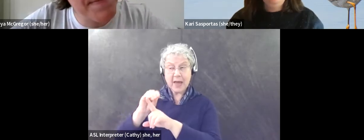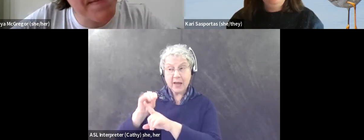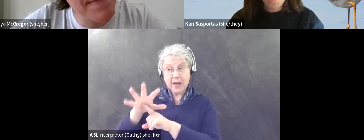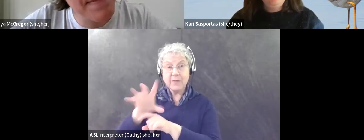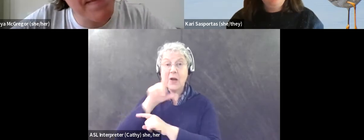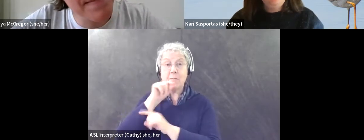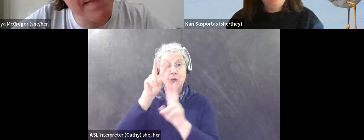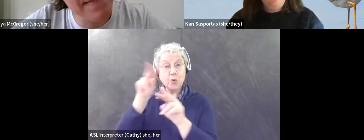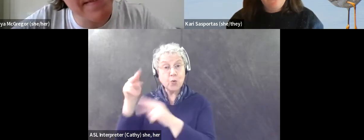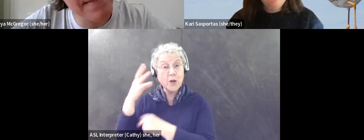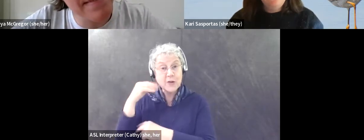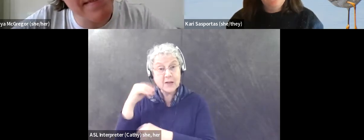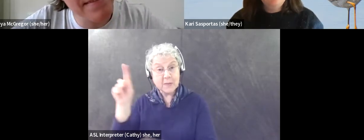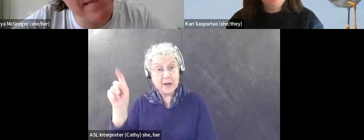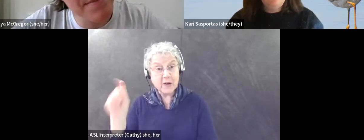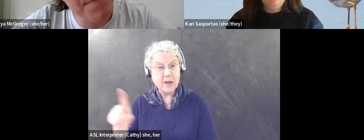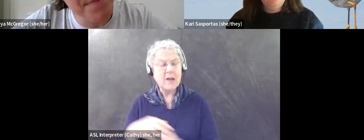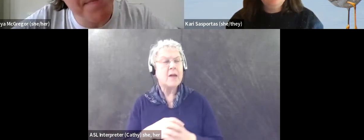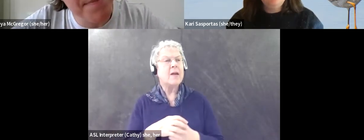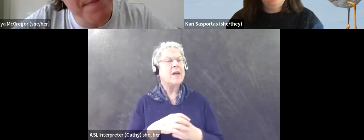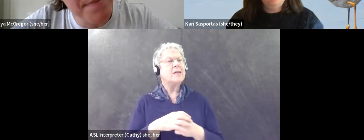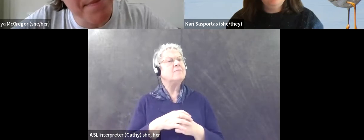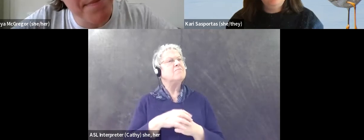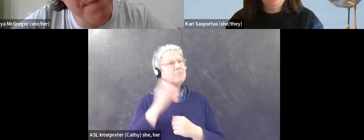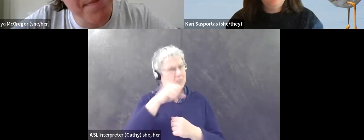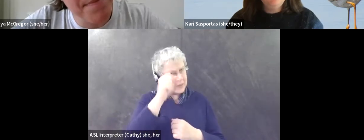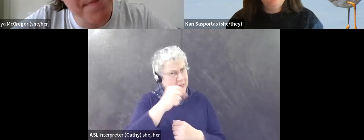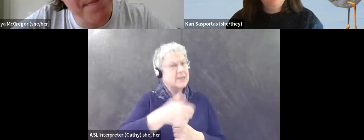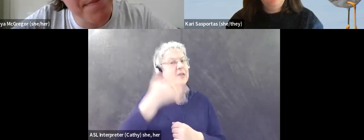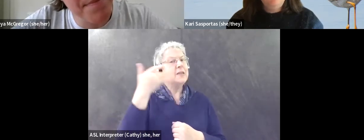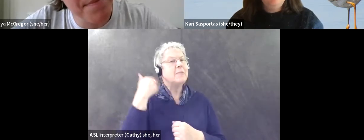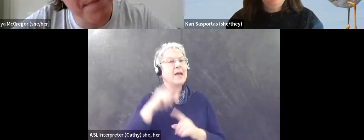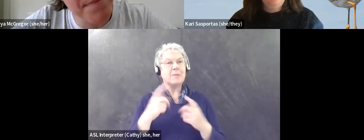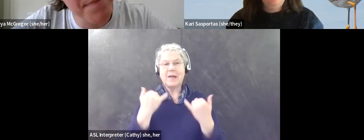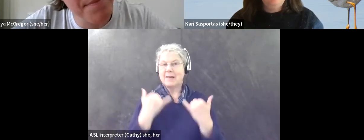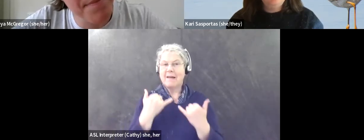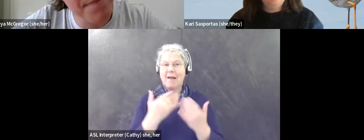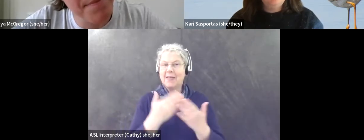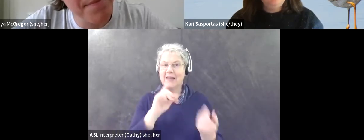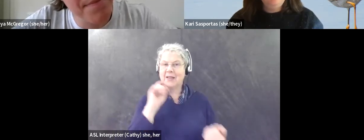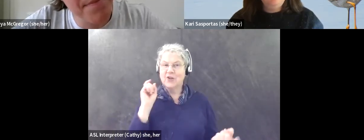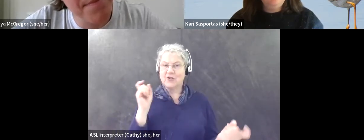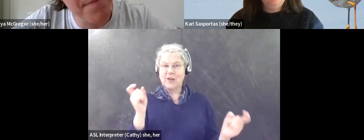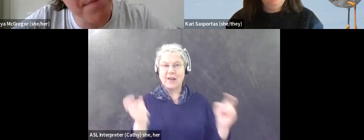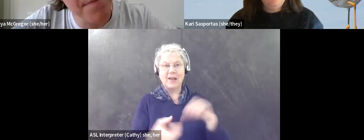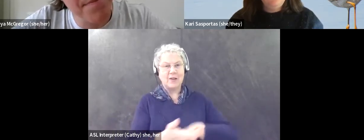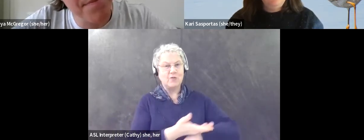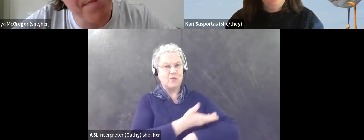Um, I would say in the past it has, like things are definitely changing. Um, so I'd say